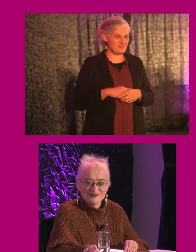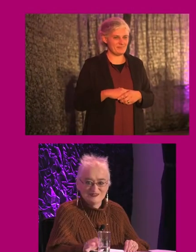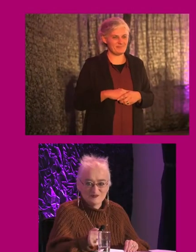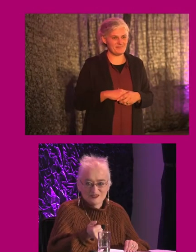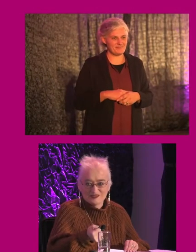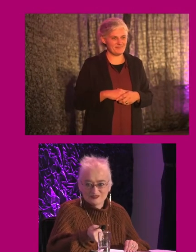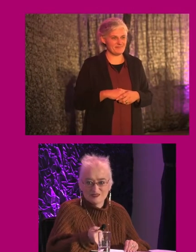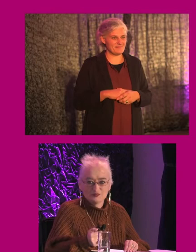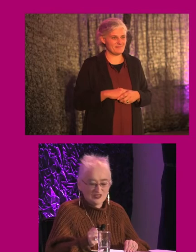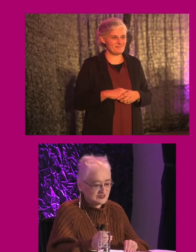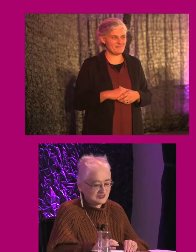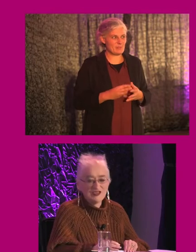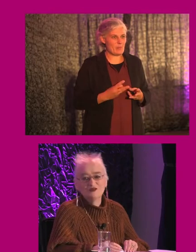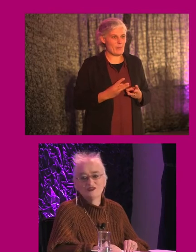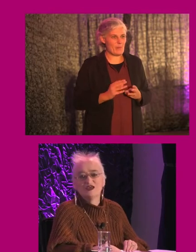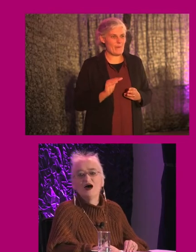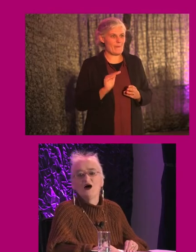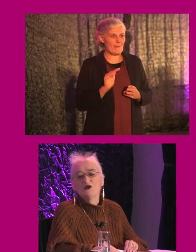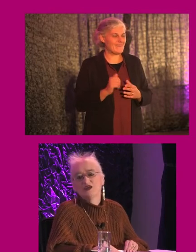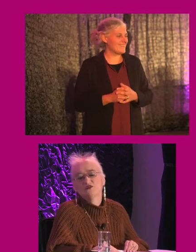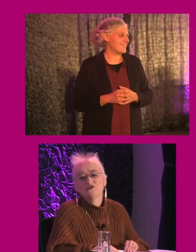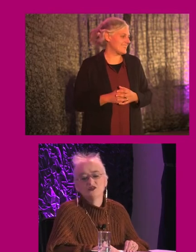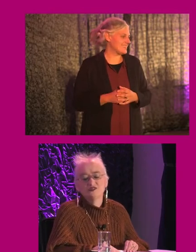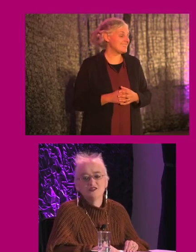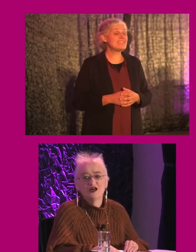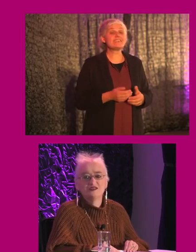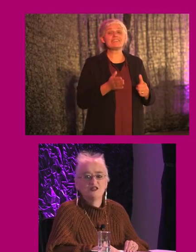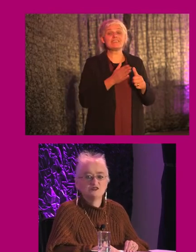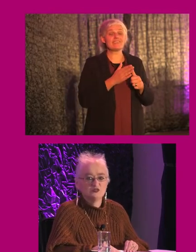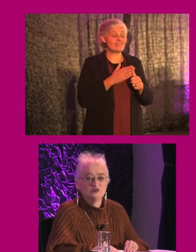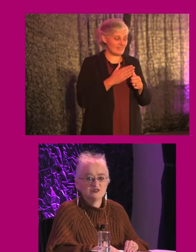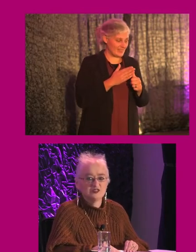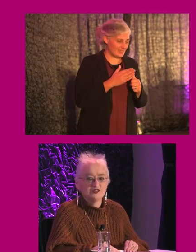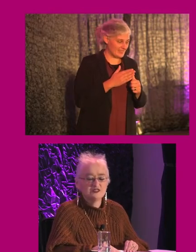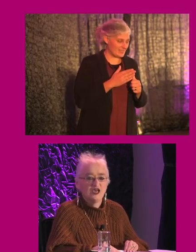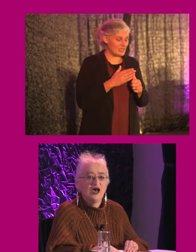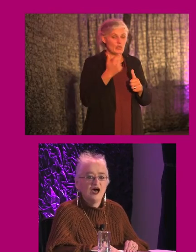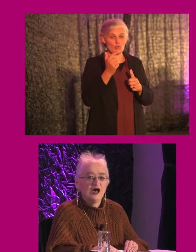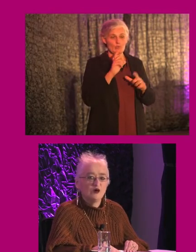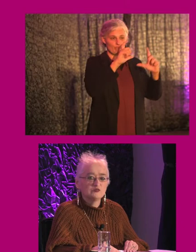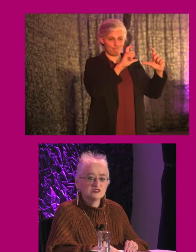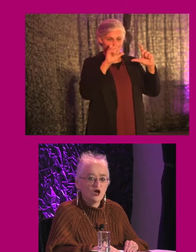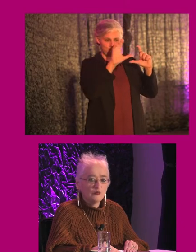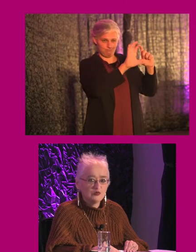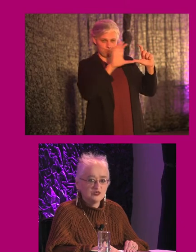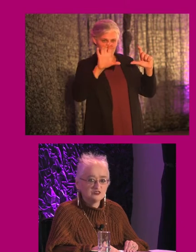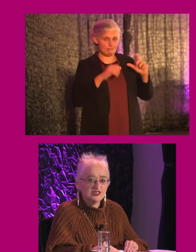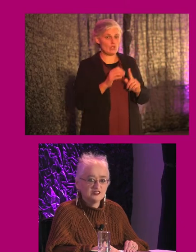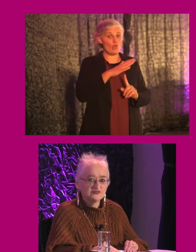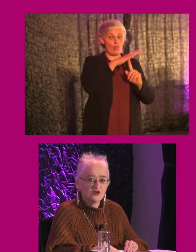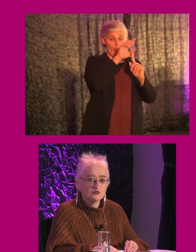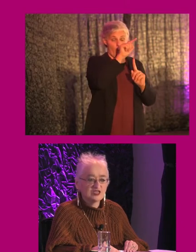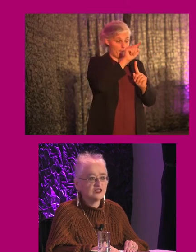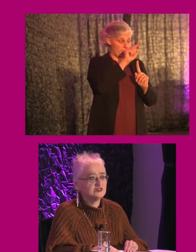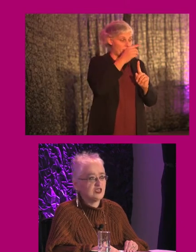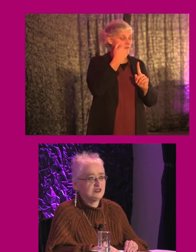The temptation to keep pressing. Great. Okay, well, the first slide has two images on it. The top image is